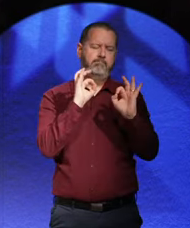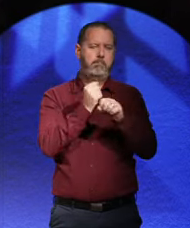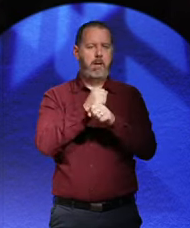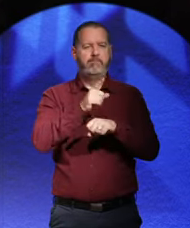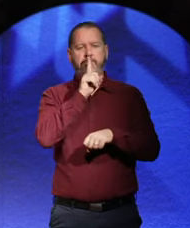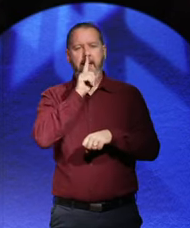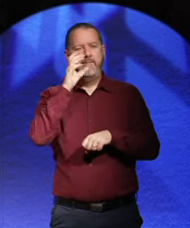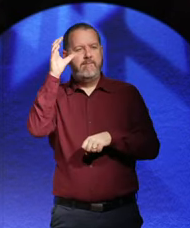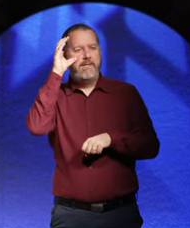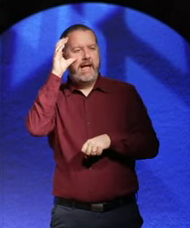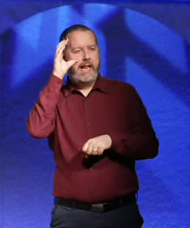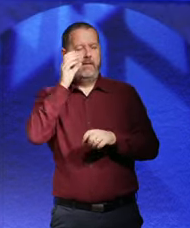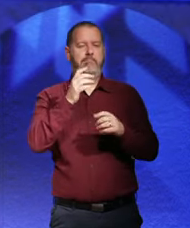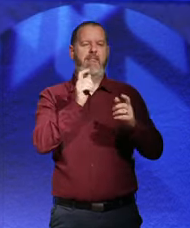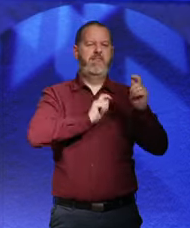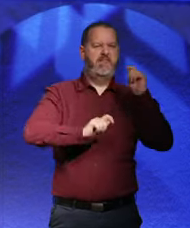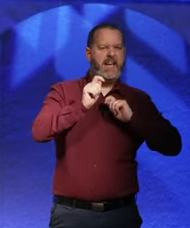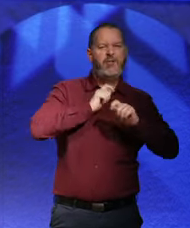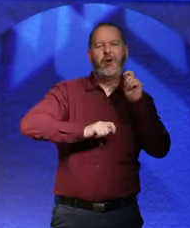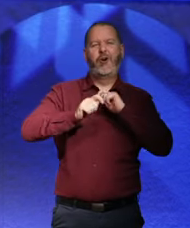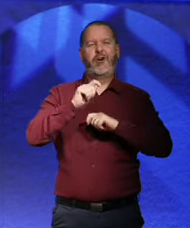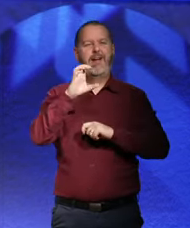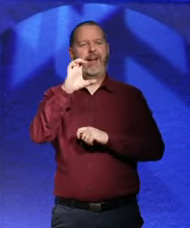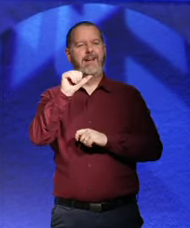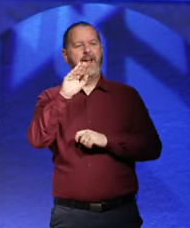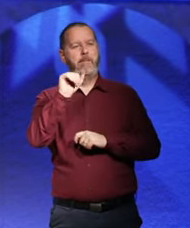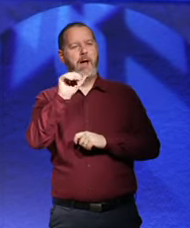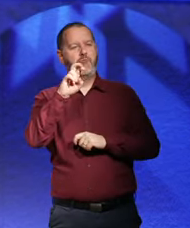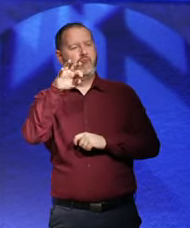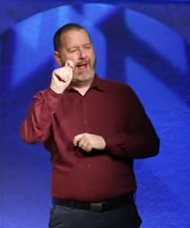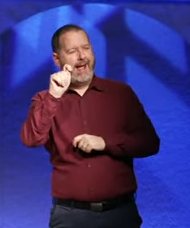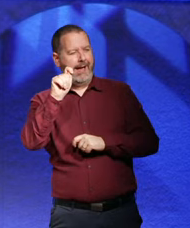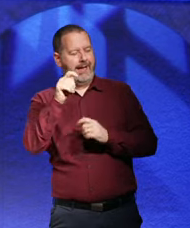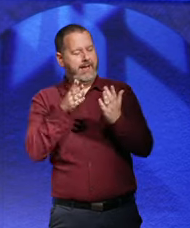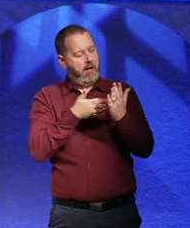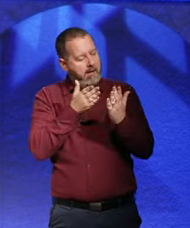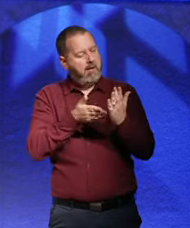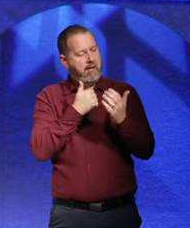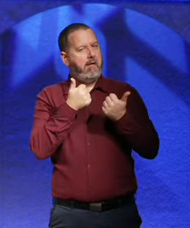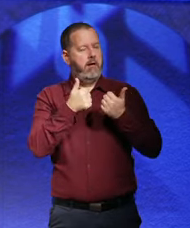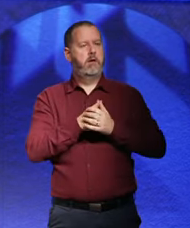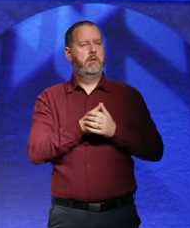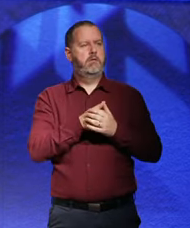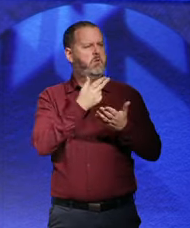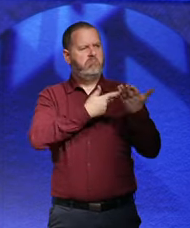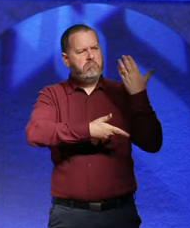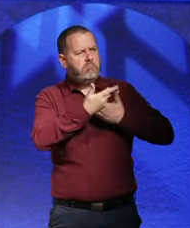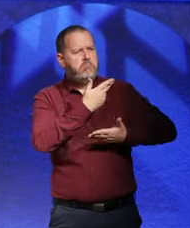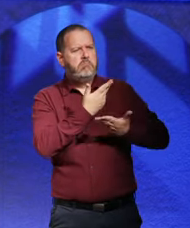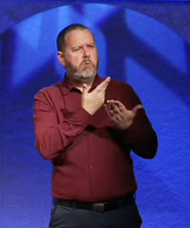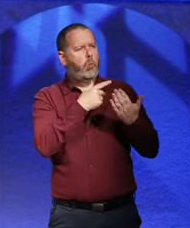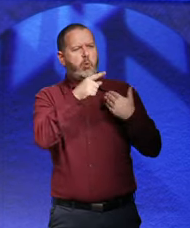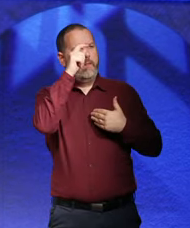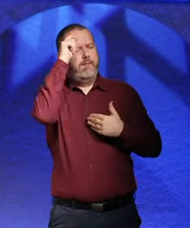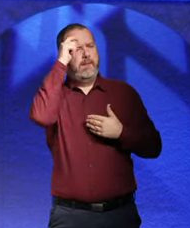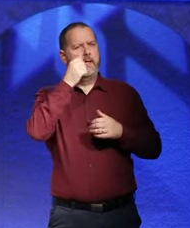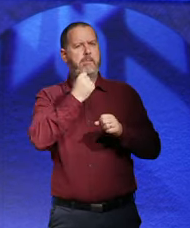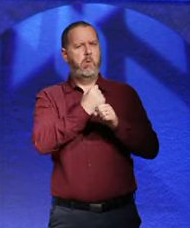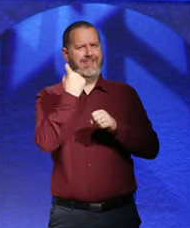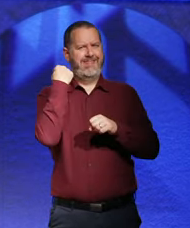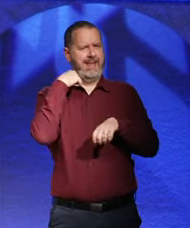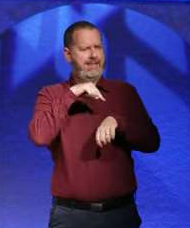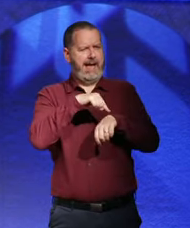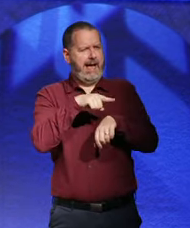scene and the cabaret scene. Perhaps talk us through, you know, what you thought of that.